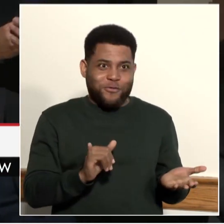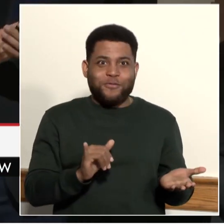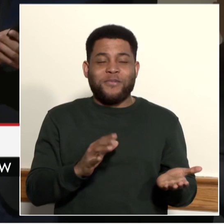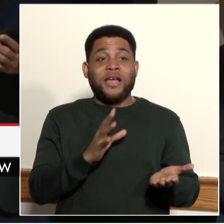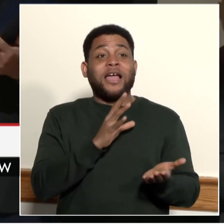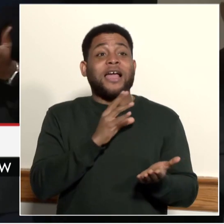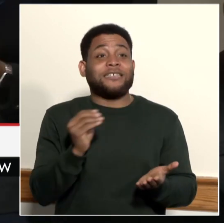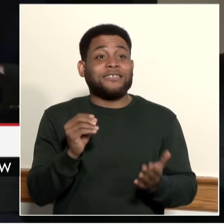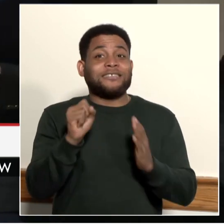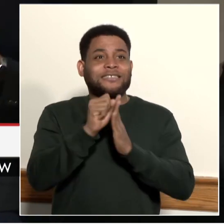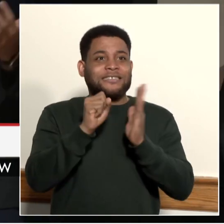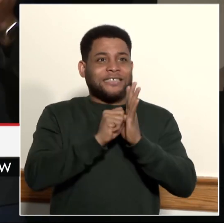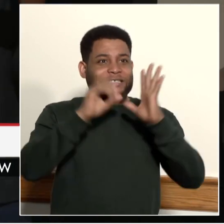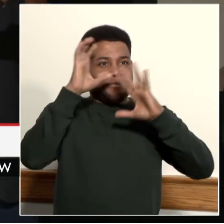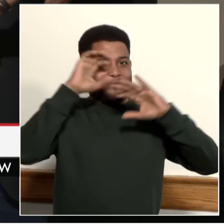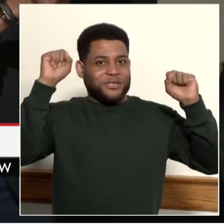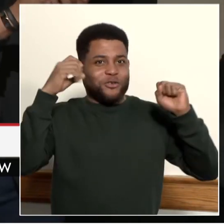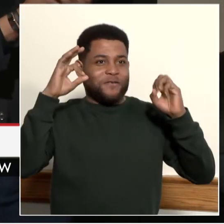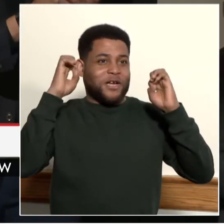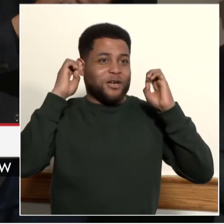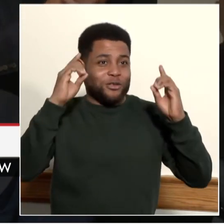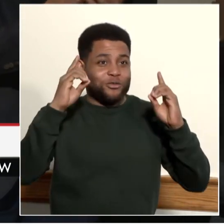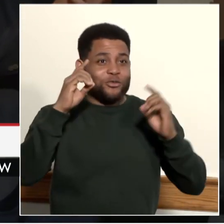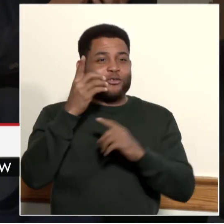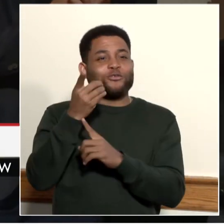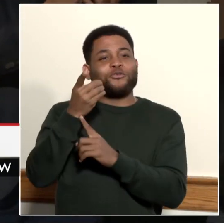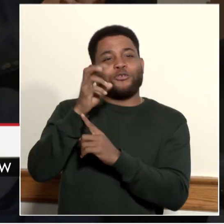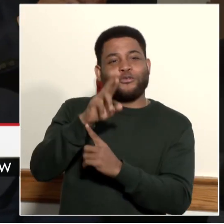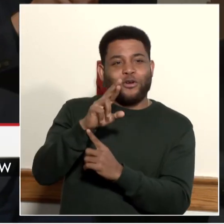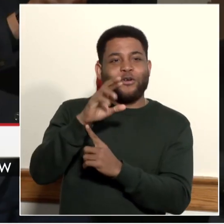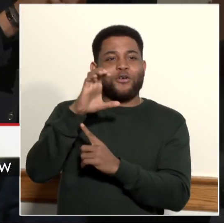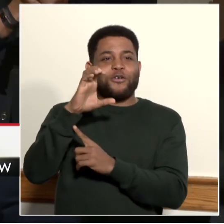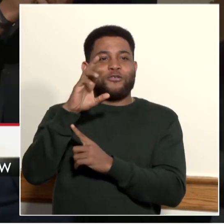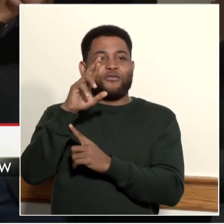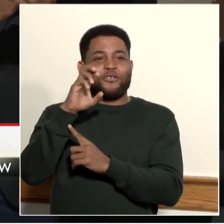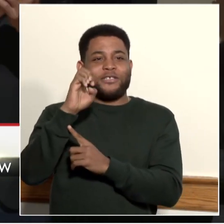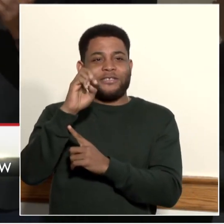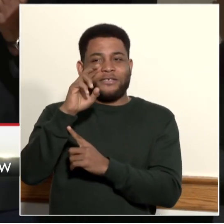of schools. So please give them a round of applause.